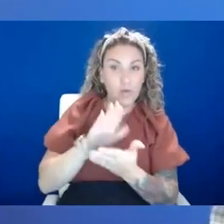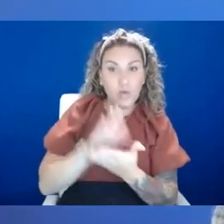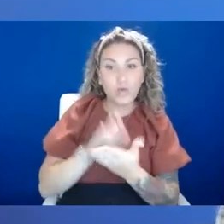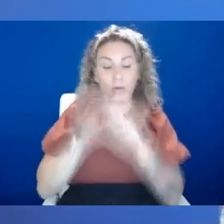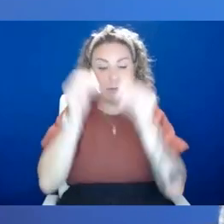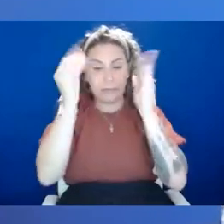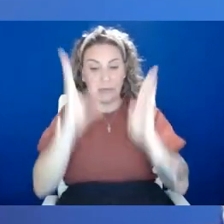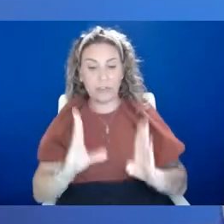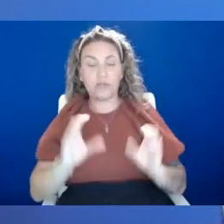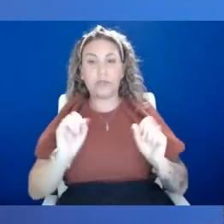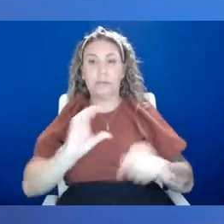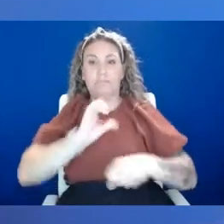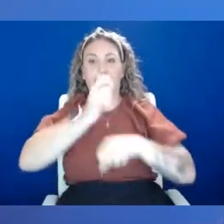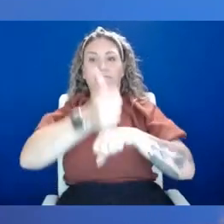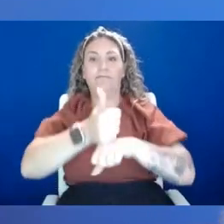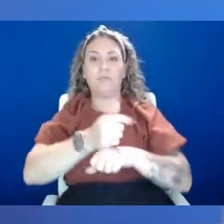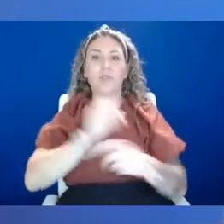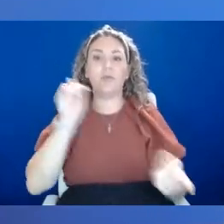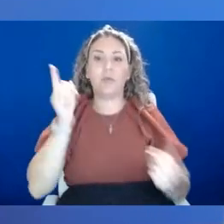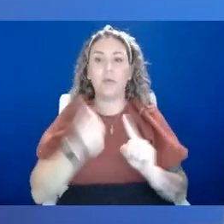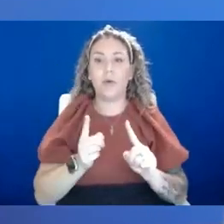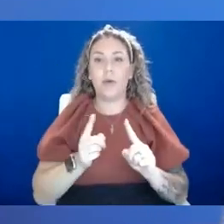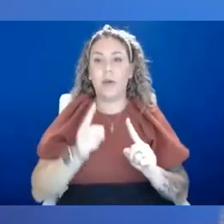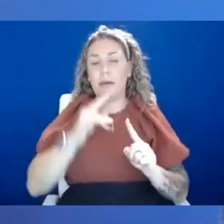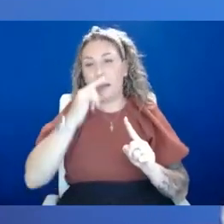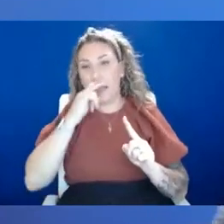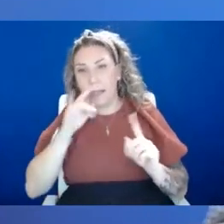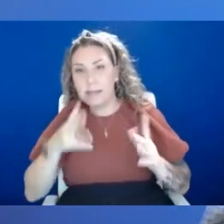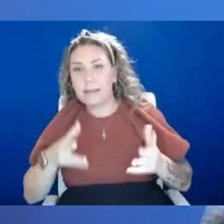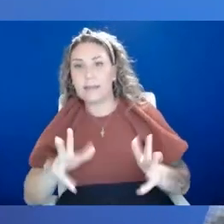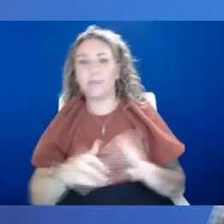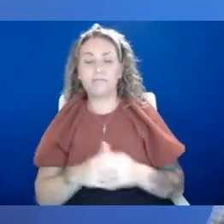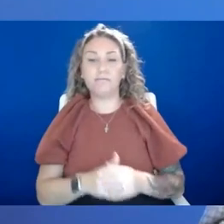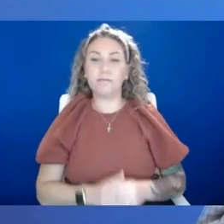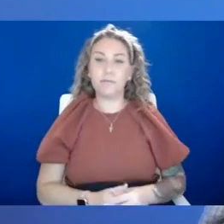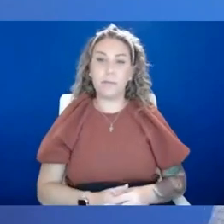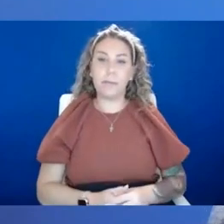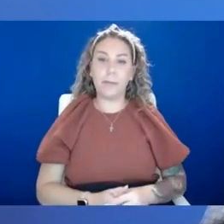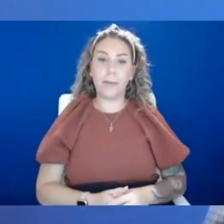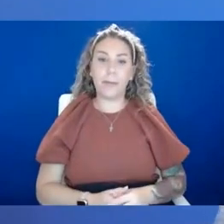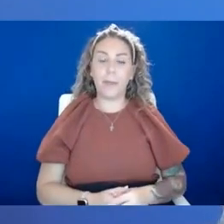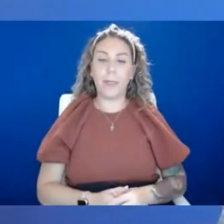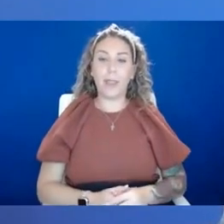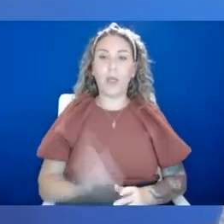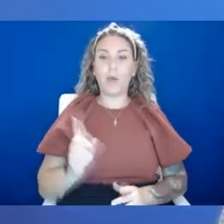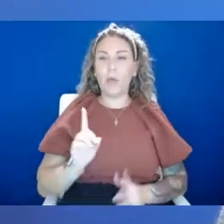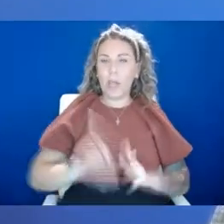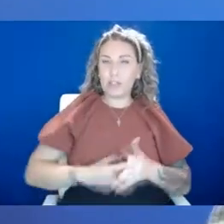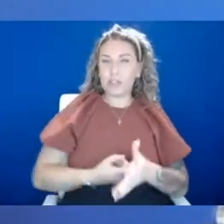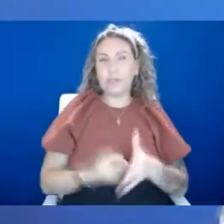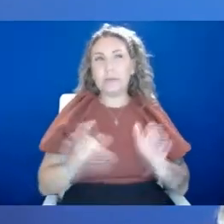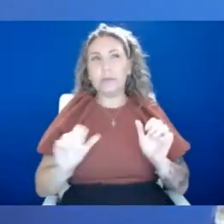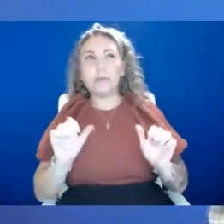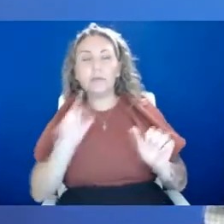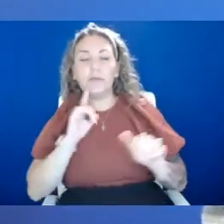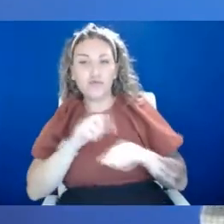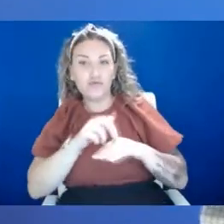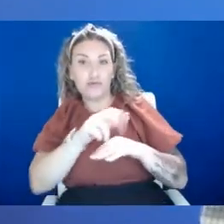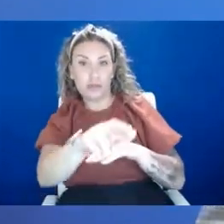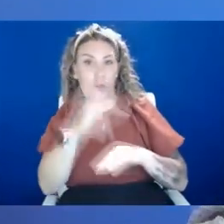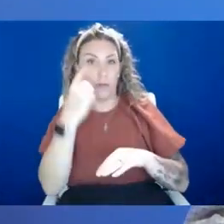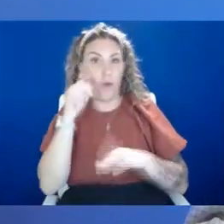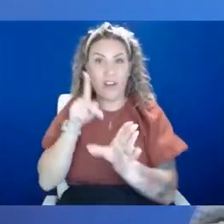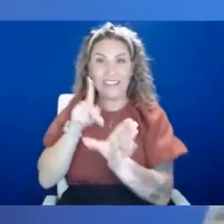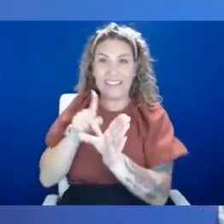to help decrease, um, a child's anxiety. Where, where I start to, to question and possible refer for, to a psychiatrist for